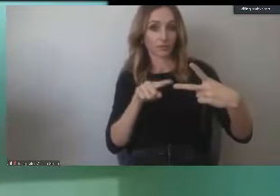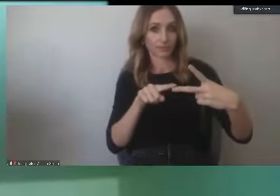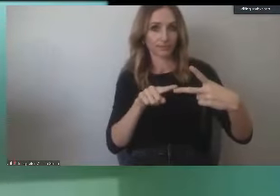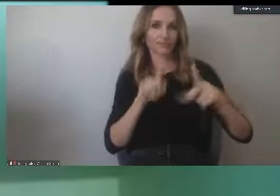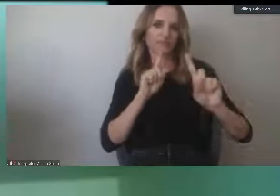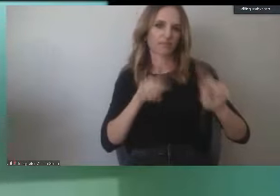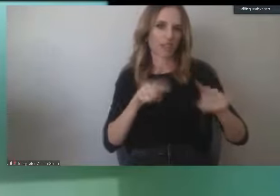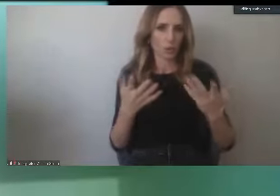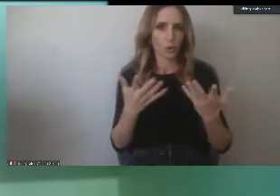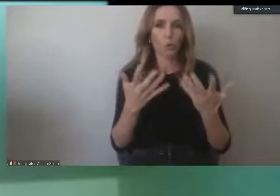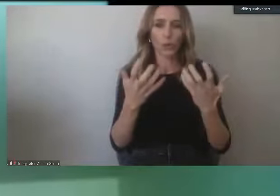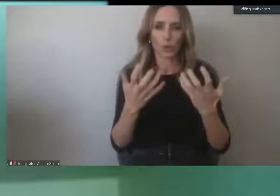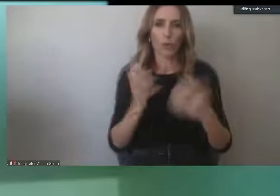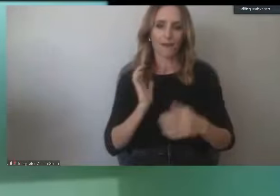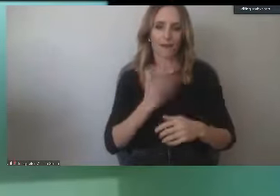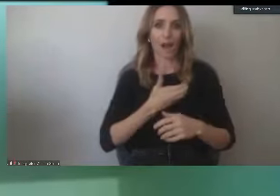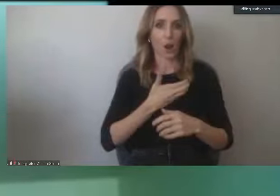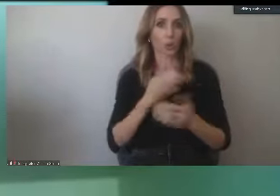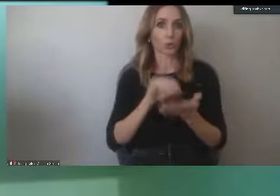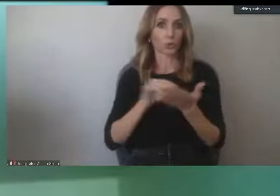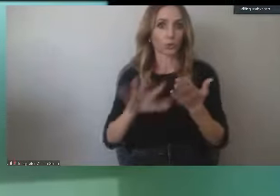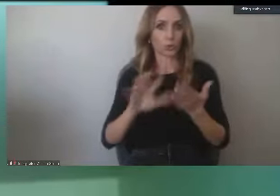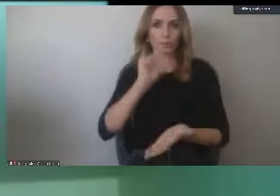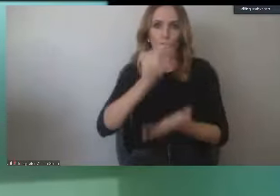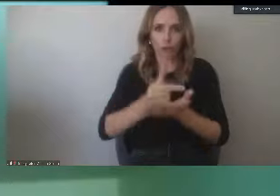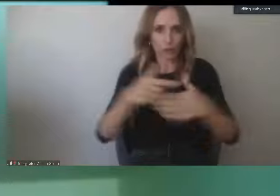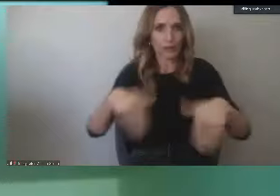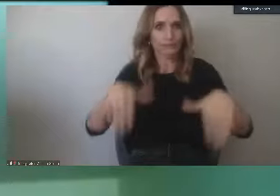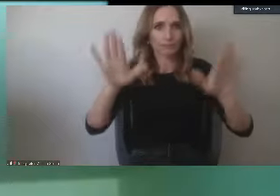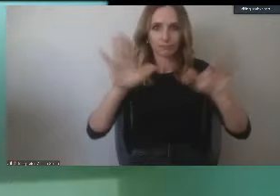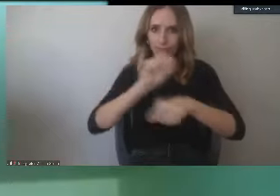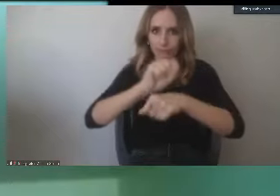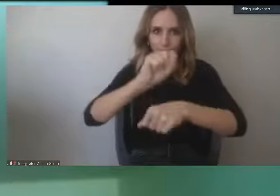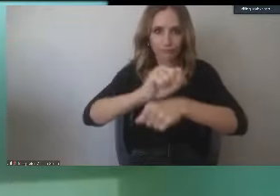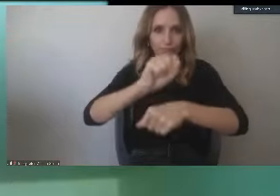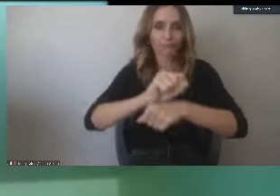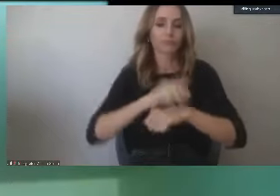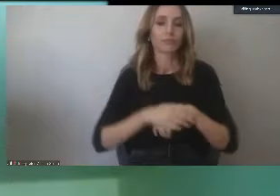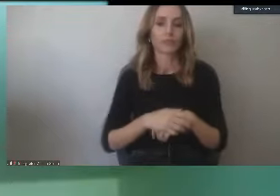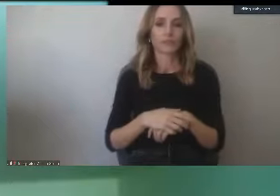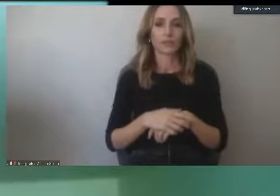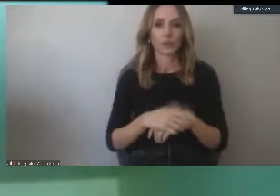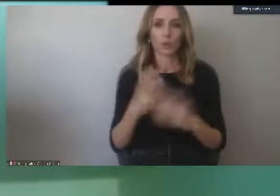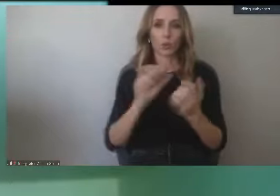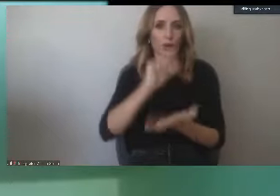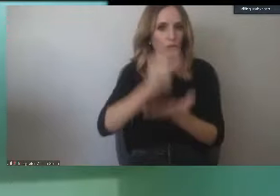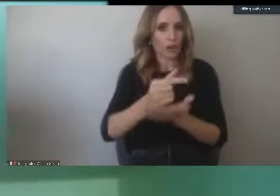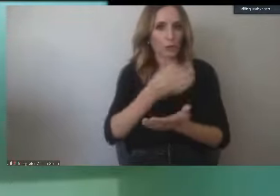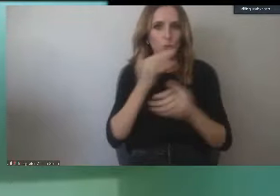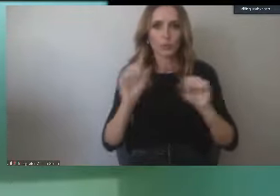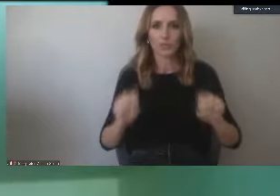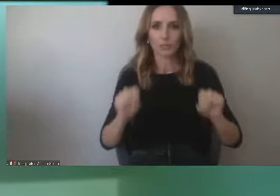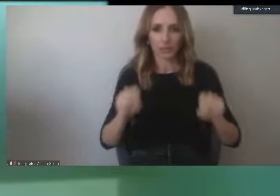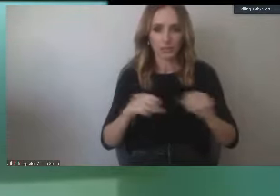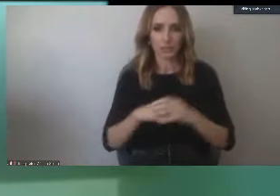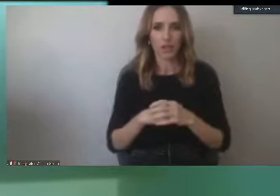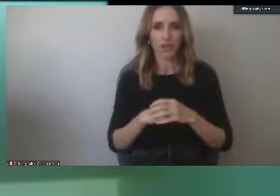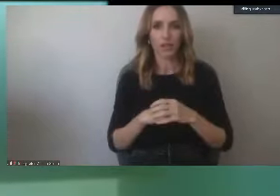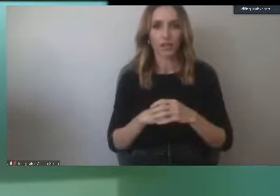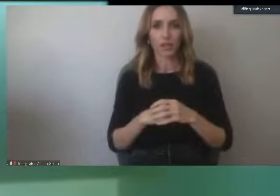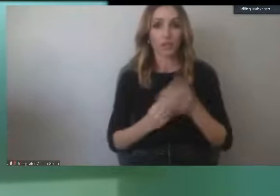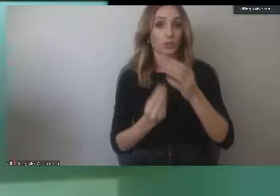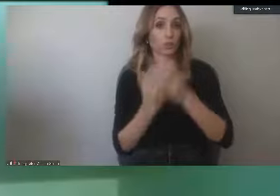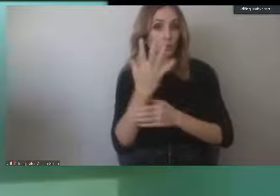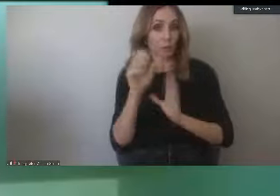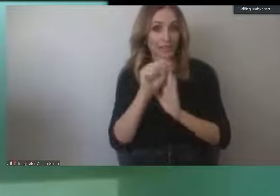our students out there in the workforce. We know how badly they're needed. As soon as we can possibly finish the spring